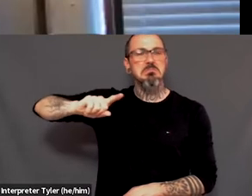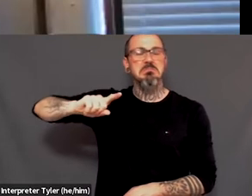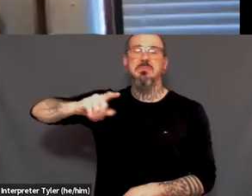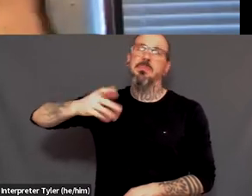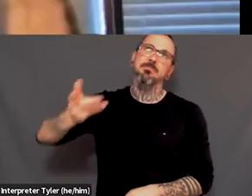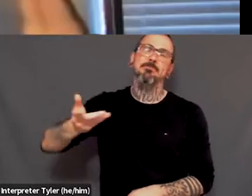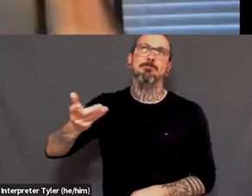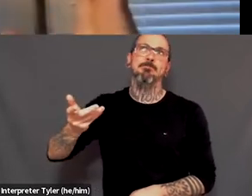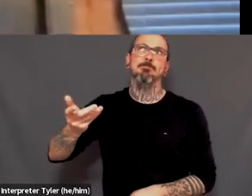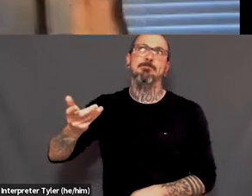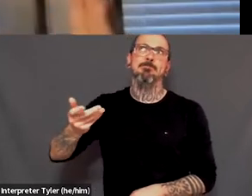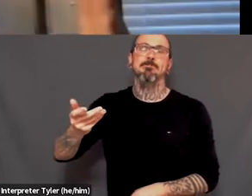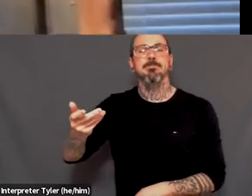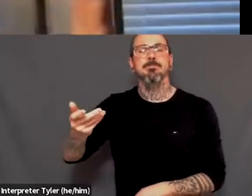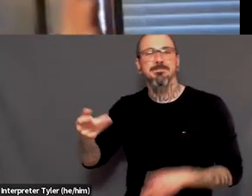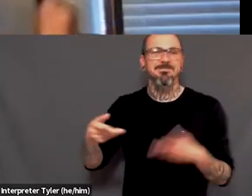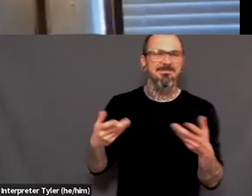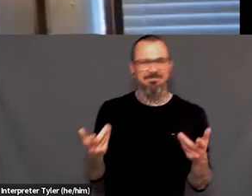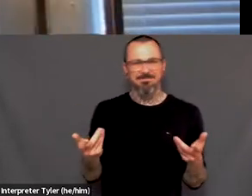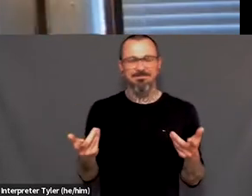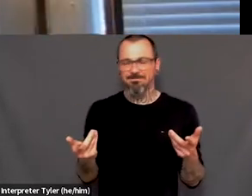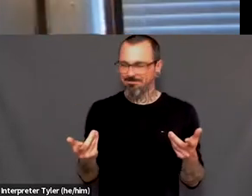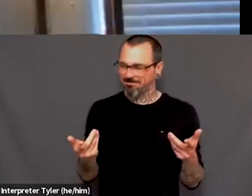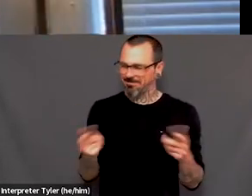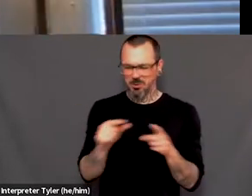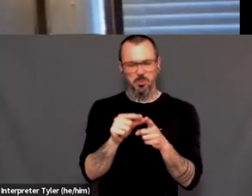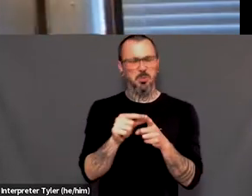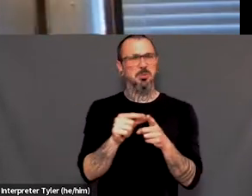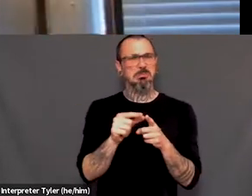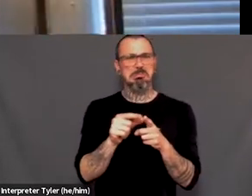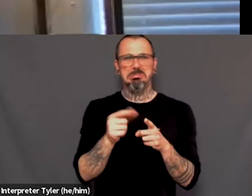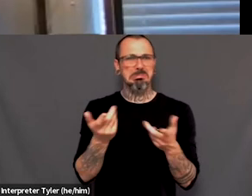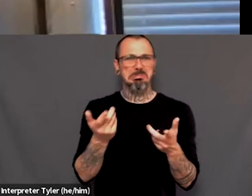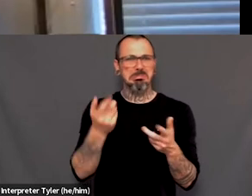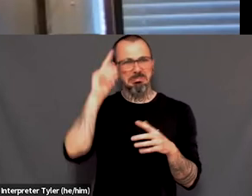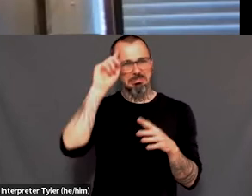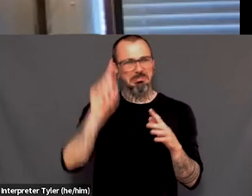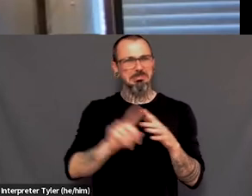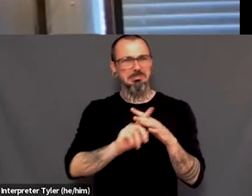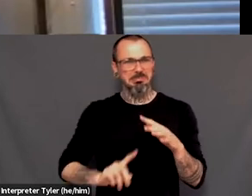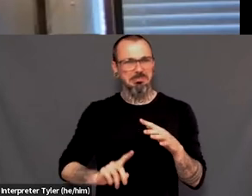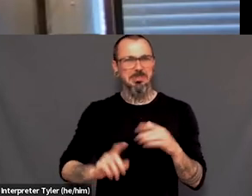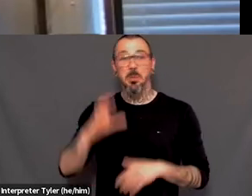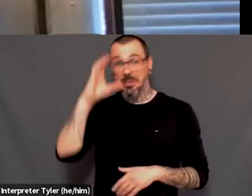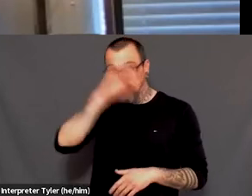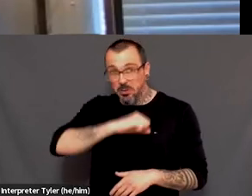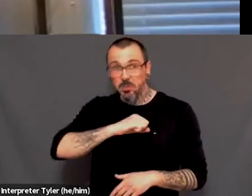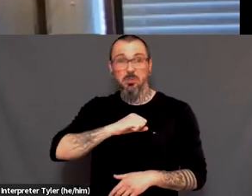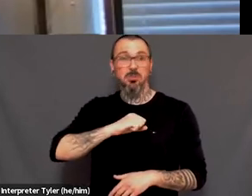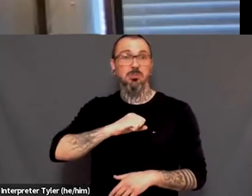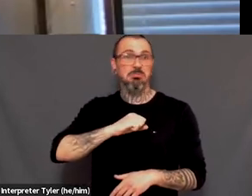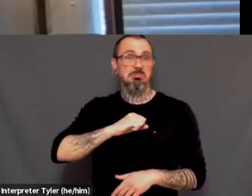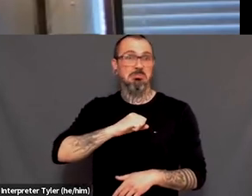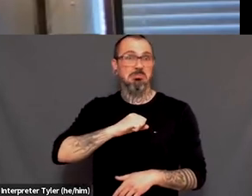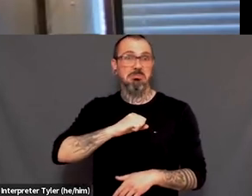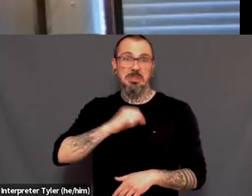so, like, I don't know what it is, but the word is, but like, it's so assumed and like they will treat you like your